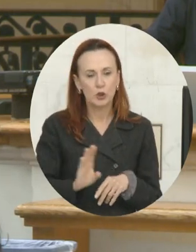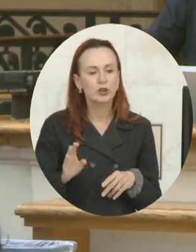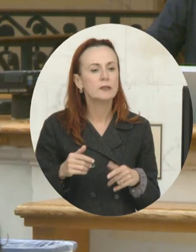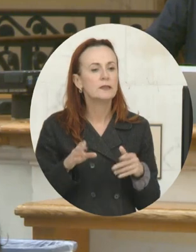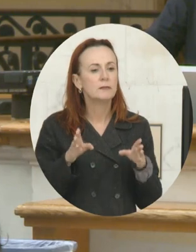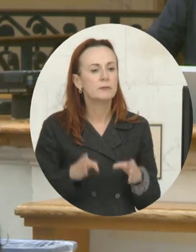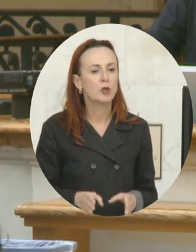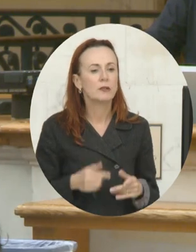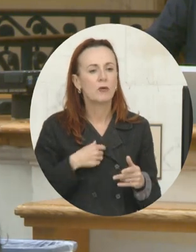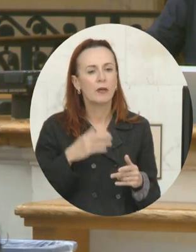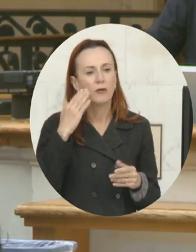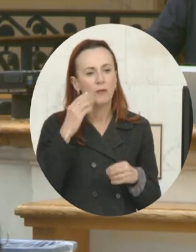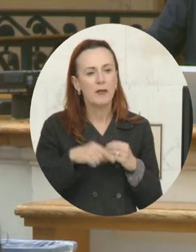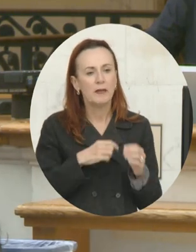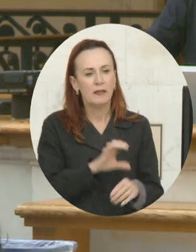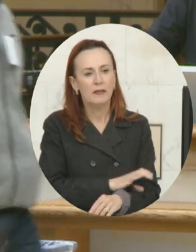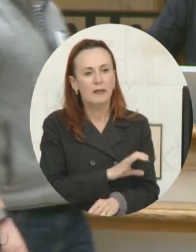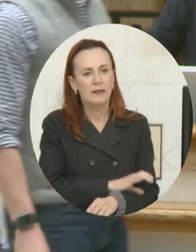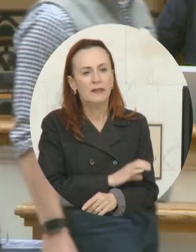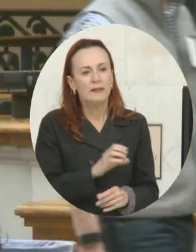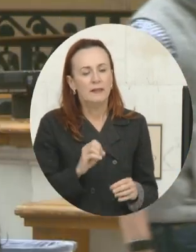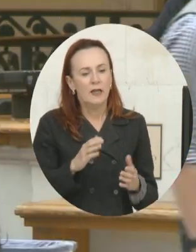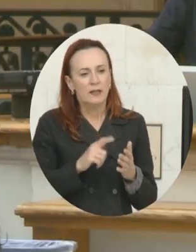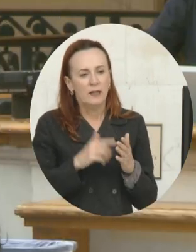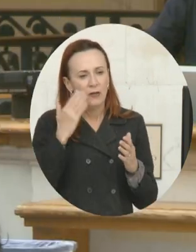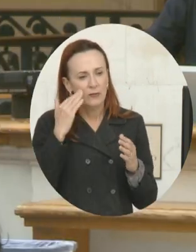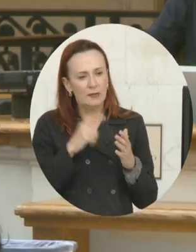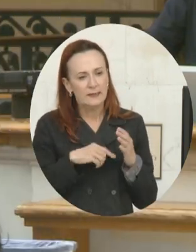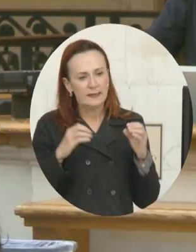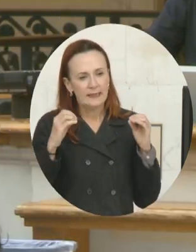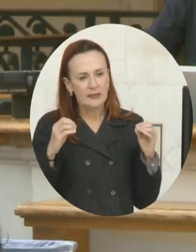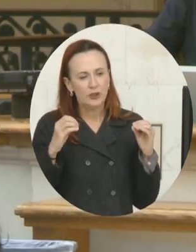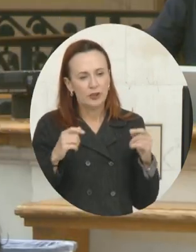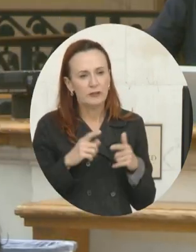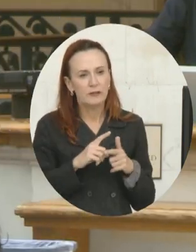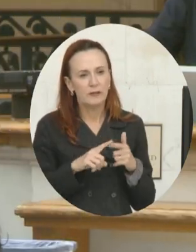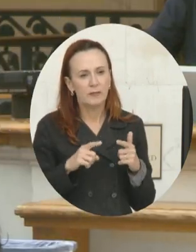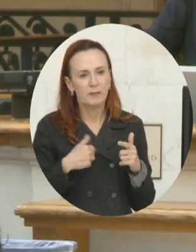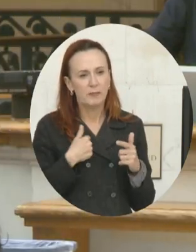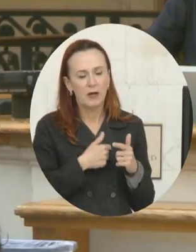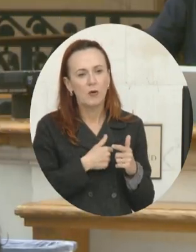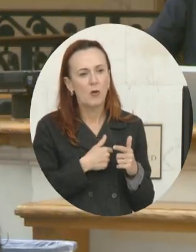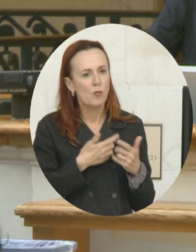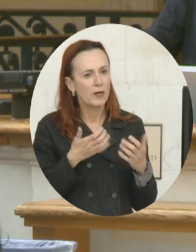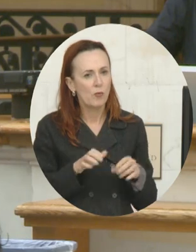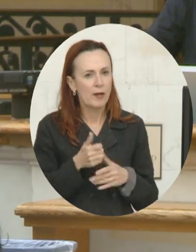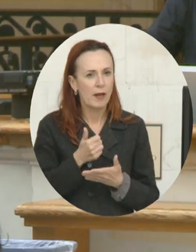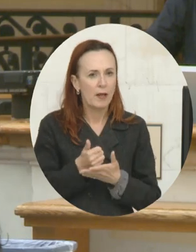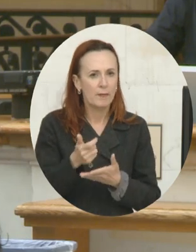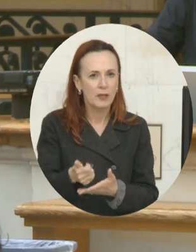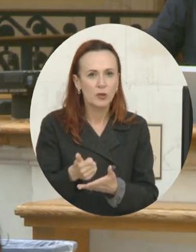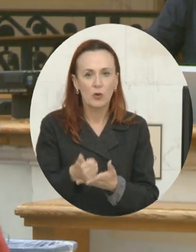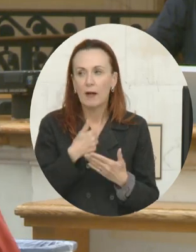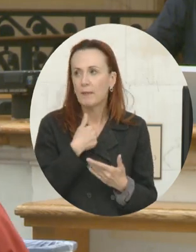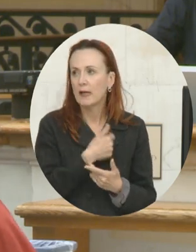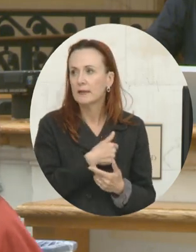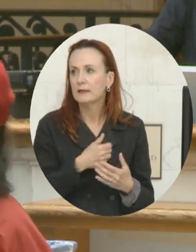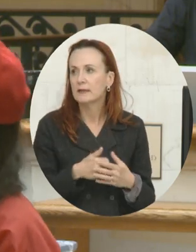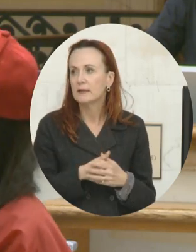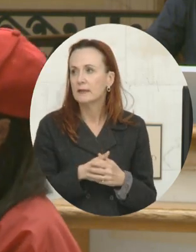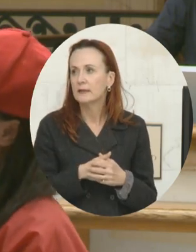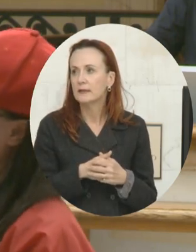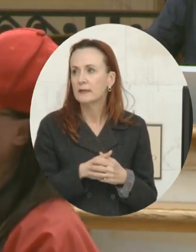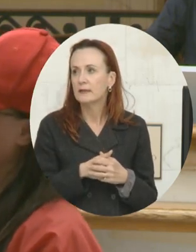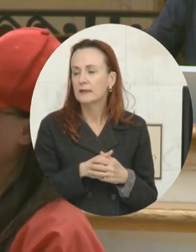about computers. I know what to teach you. No. We know what to help. You help us. So you